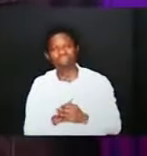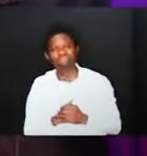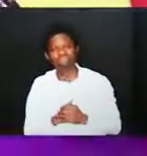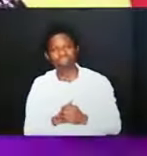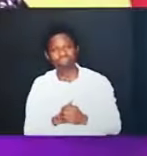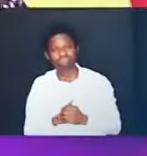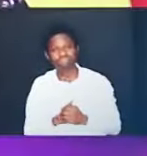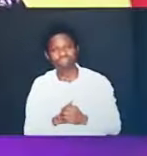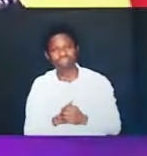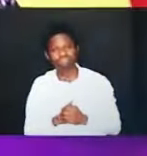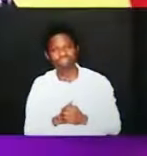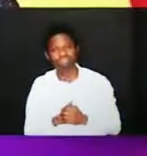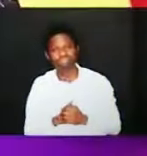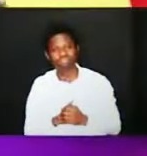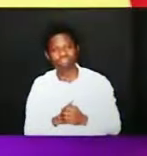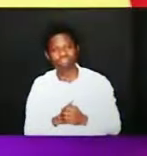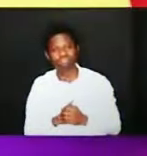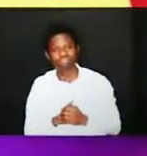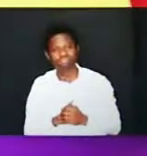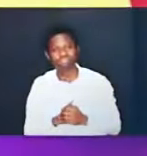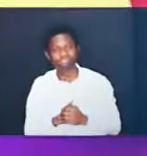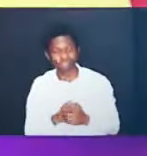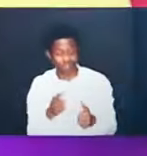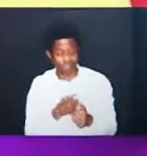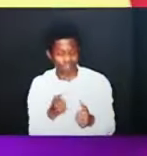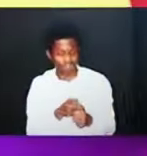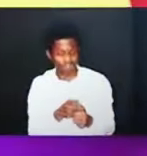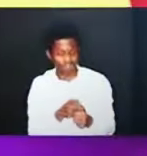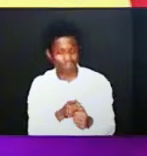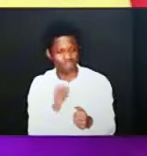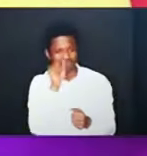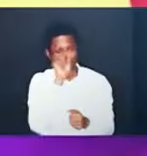so we will take the first three verses